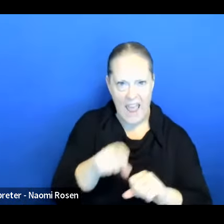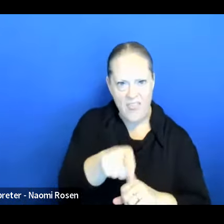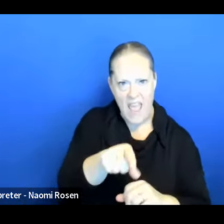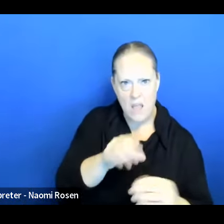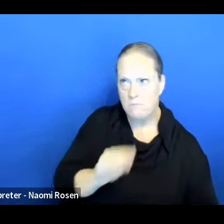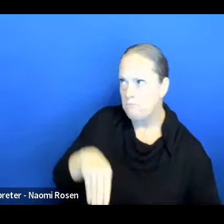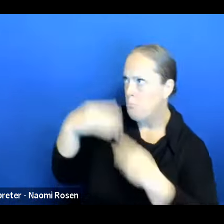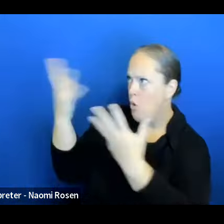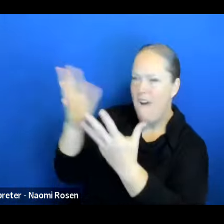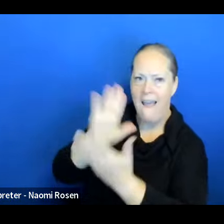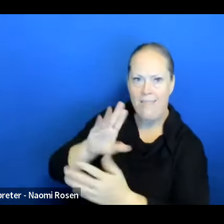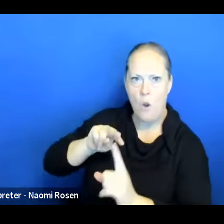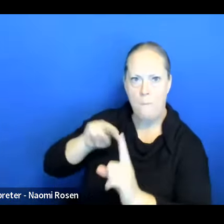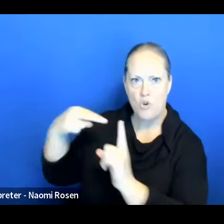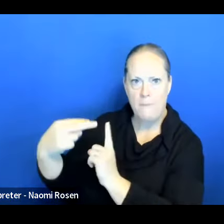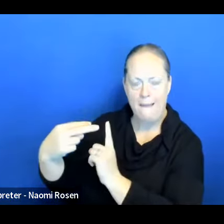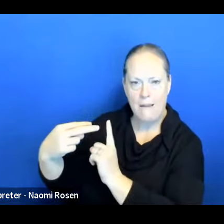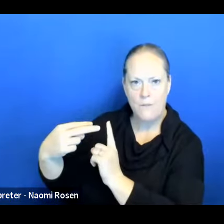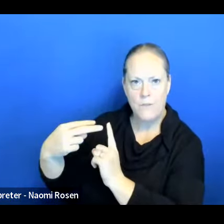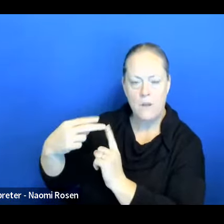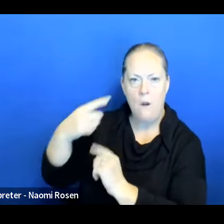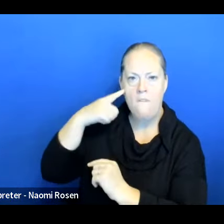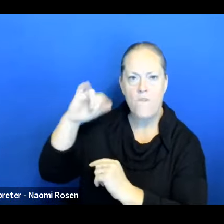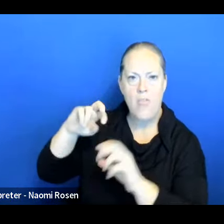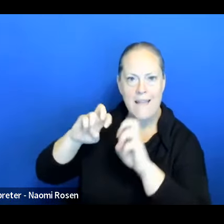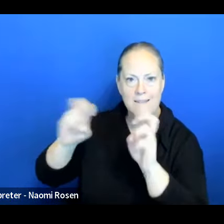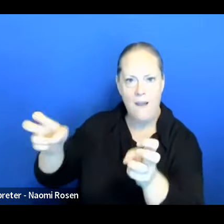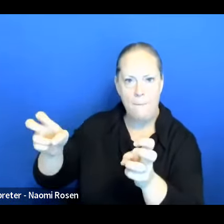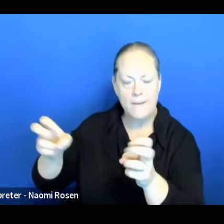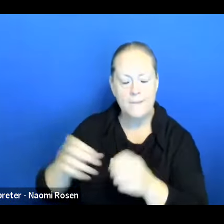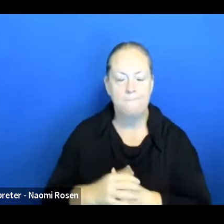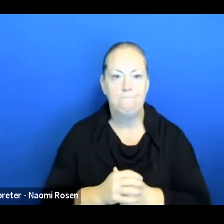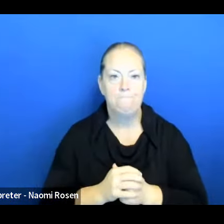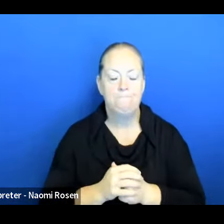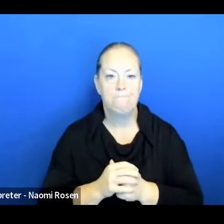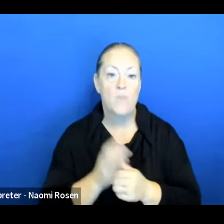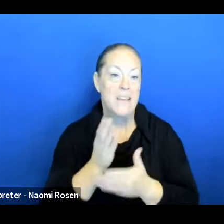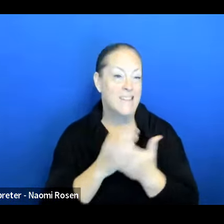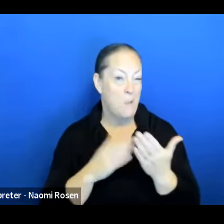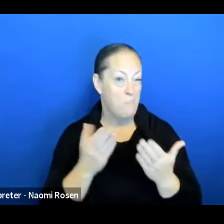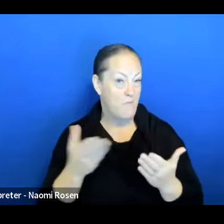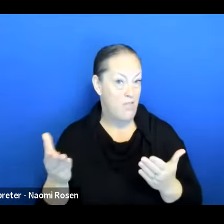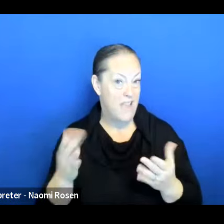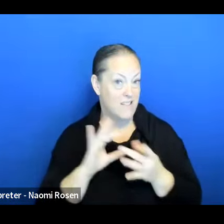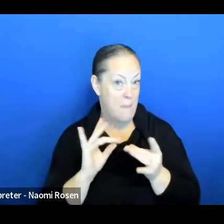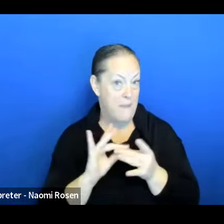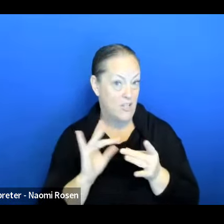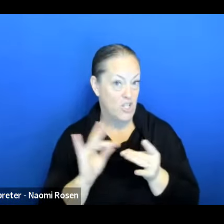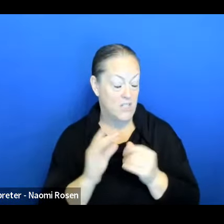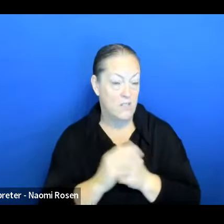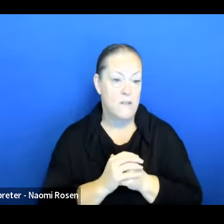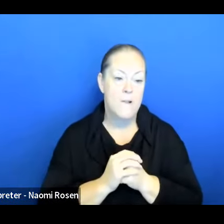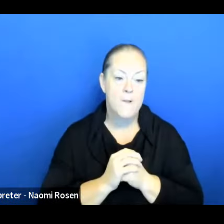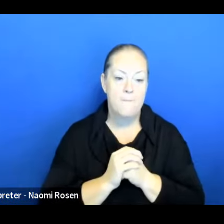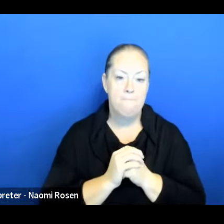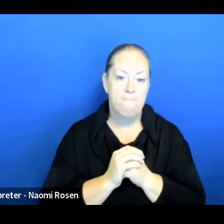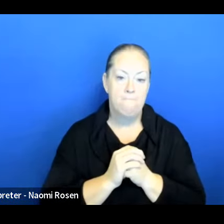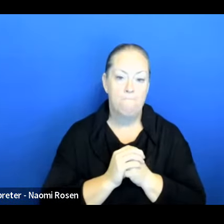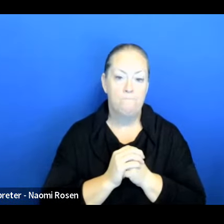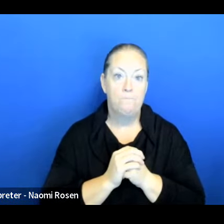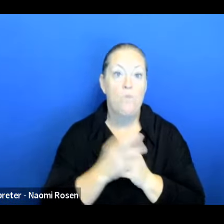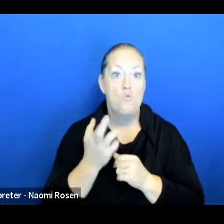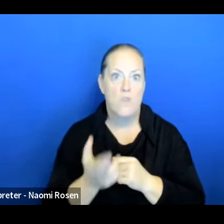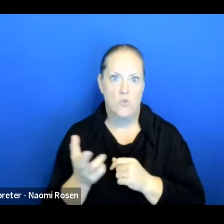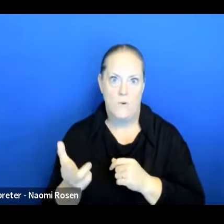into the topic. Some of the things that they mentioned was the